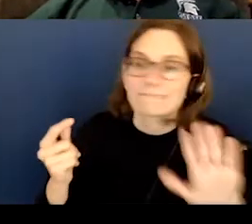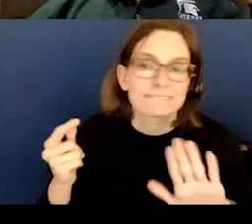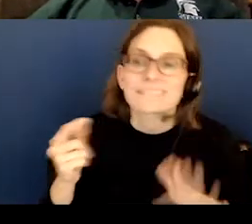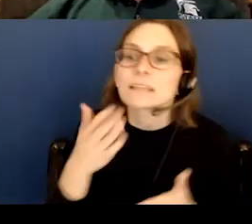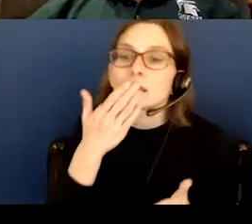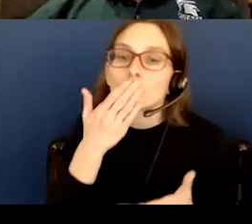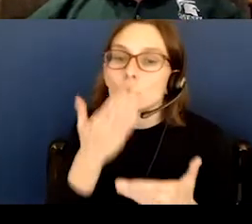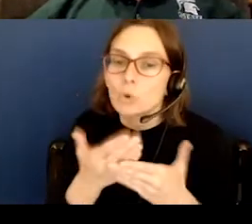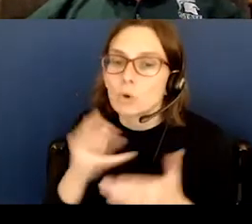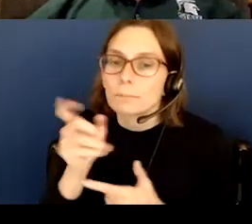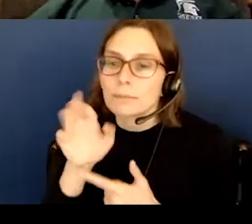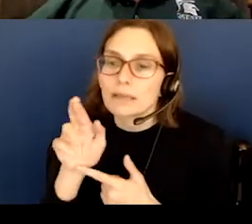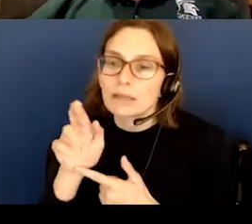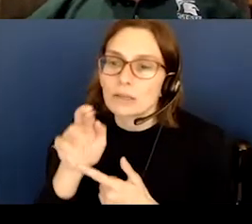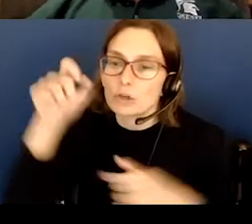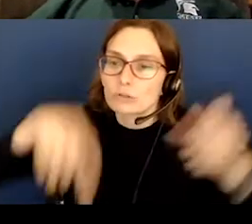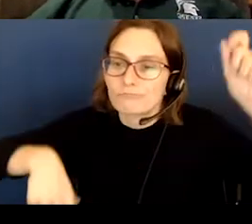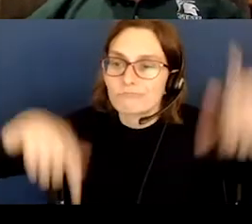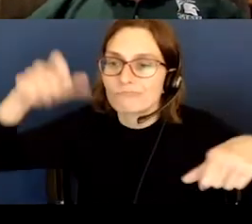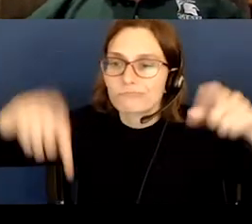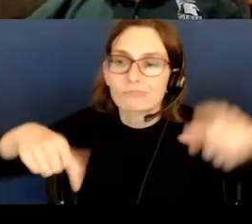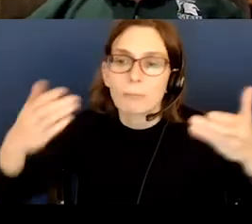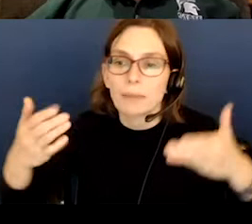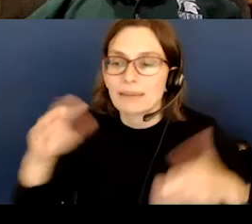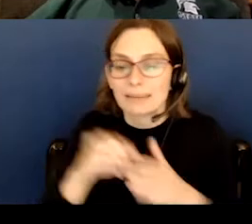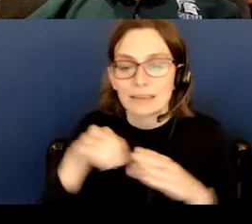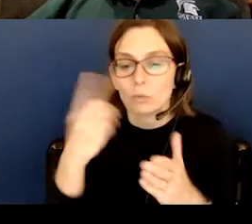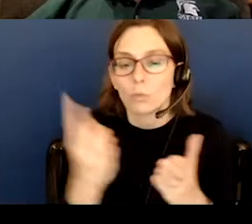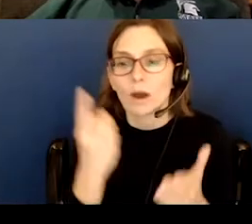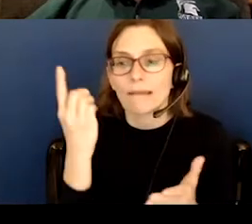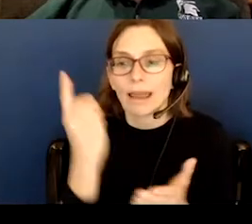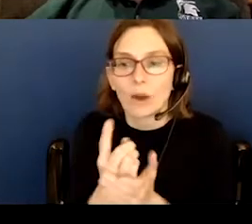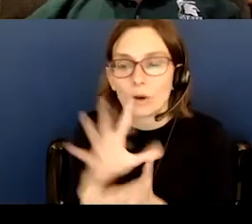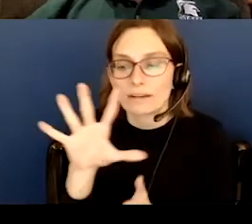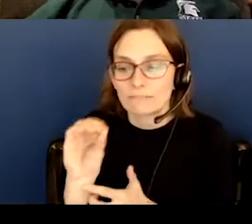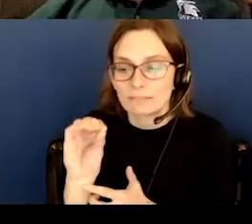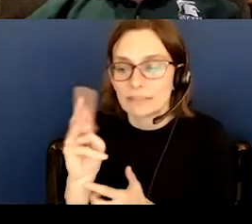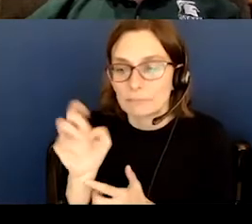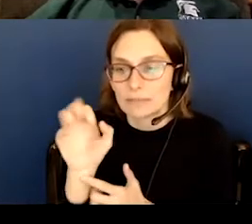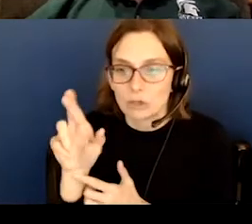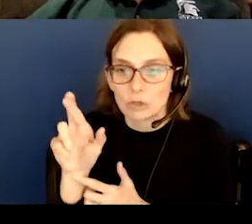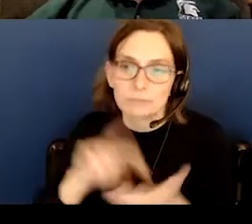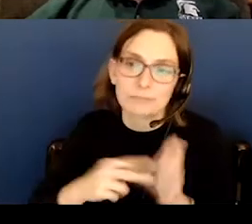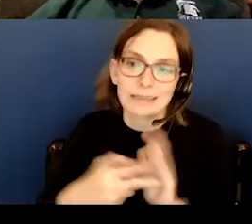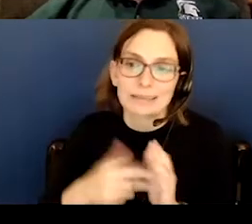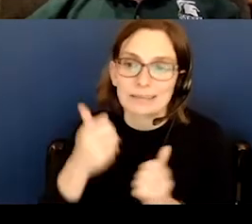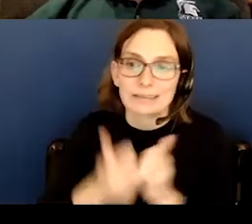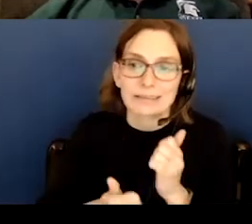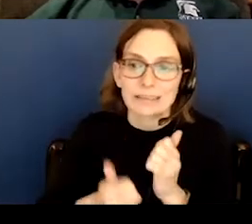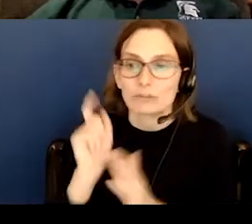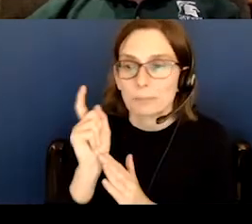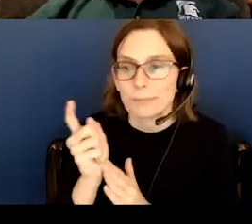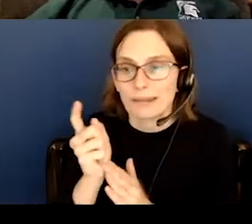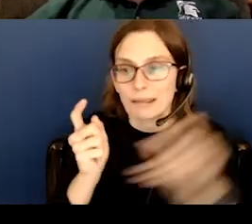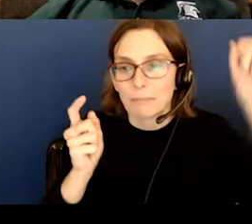good meteor shower might be 50 meteors an hour. So if you think about it, what that basically means is one meteor a